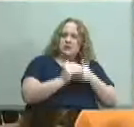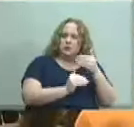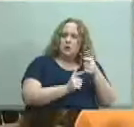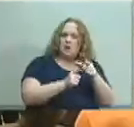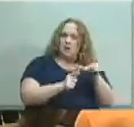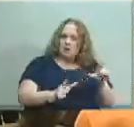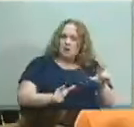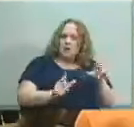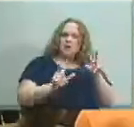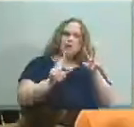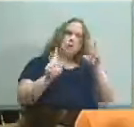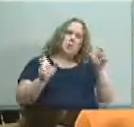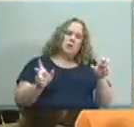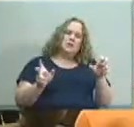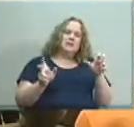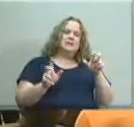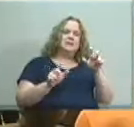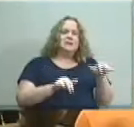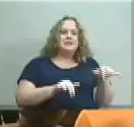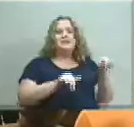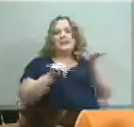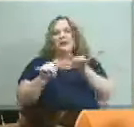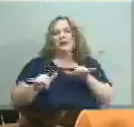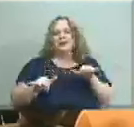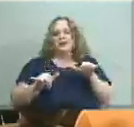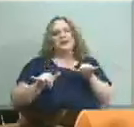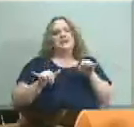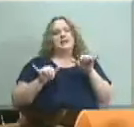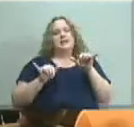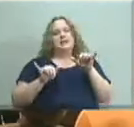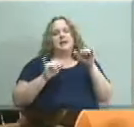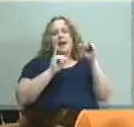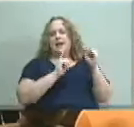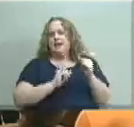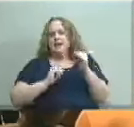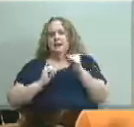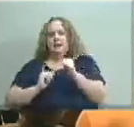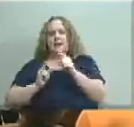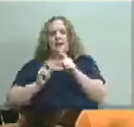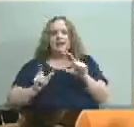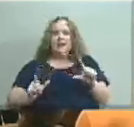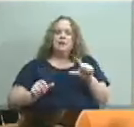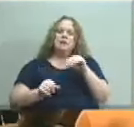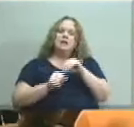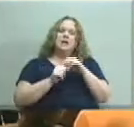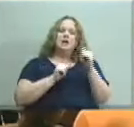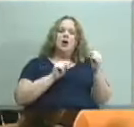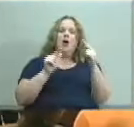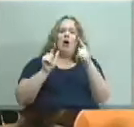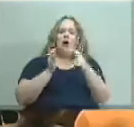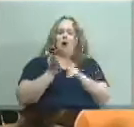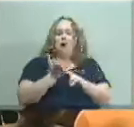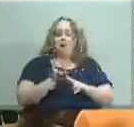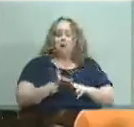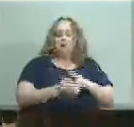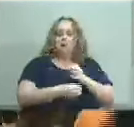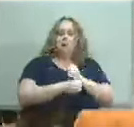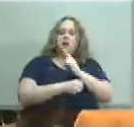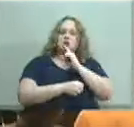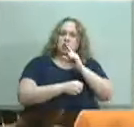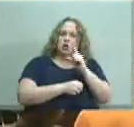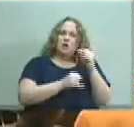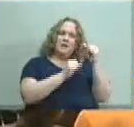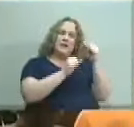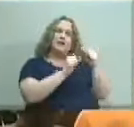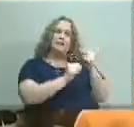is standard independent contractor language that's in all contracts to ensure that the contracting party is an independent